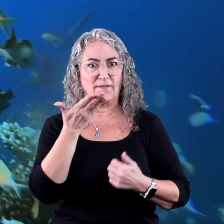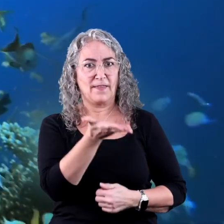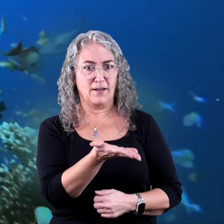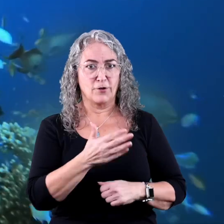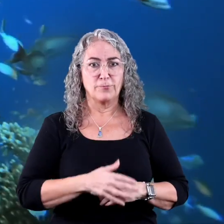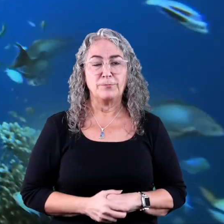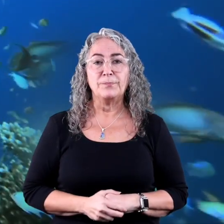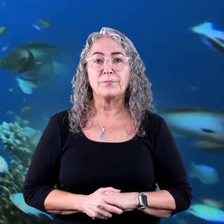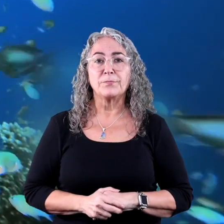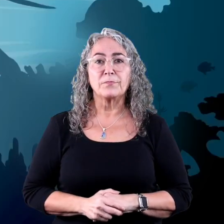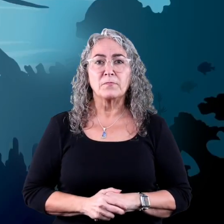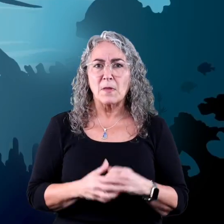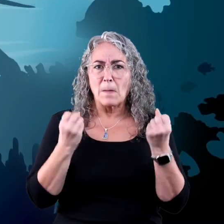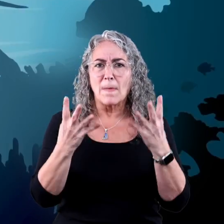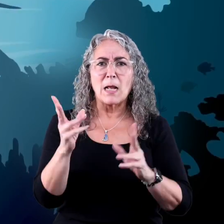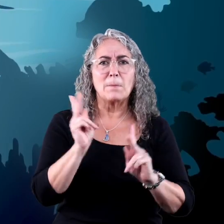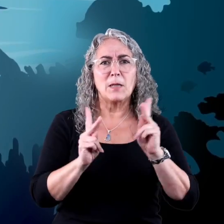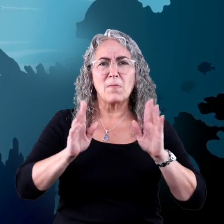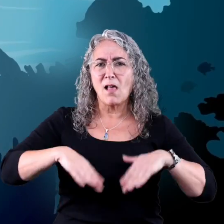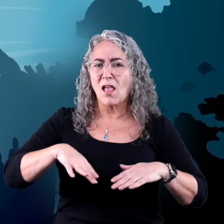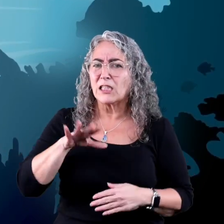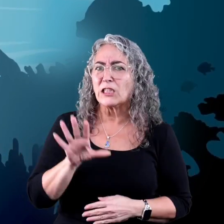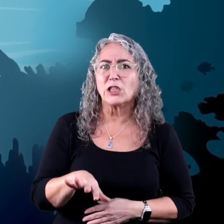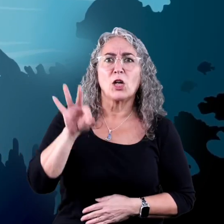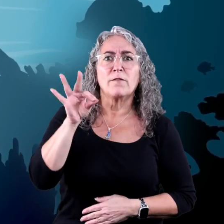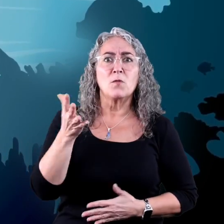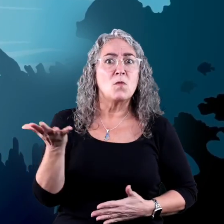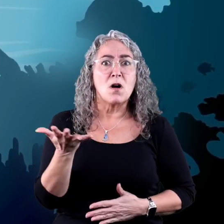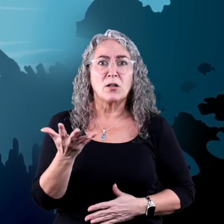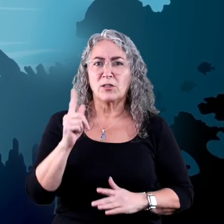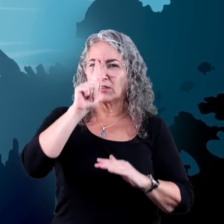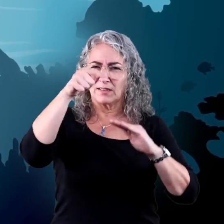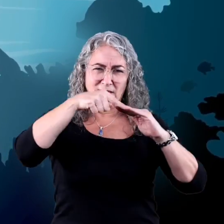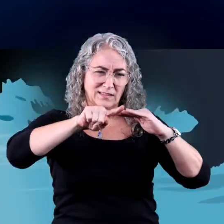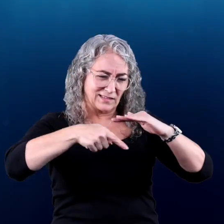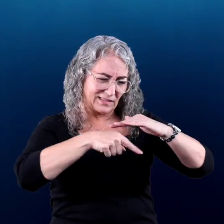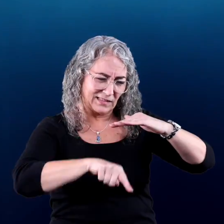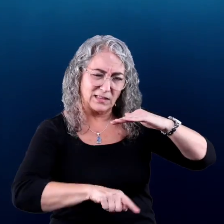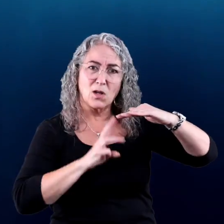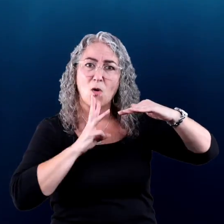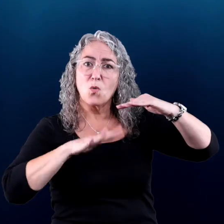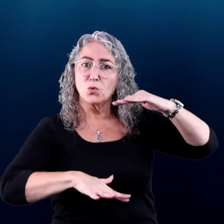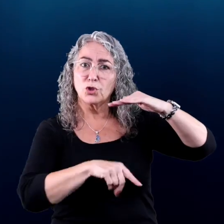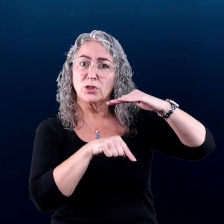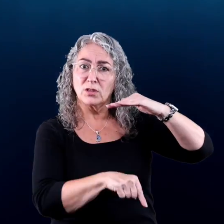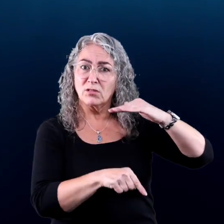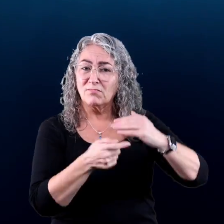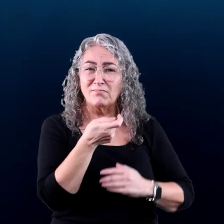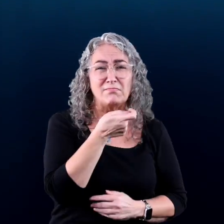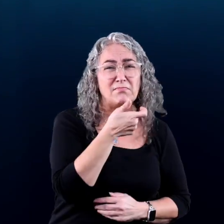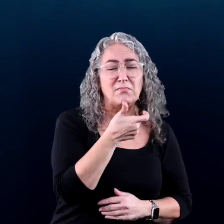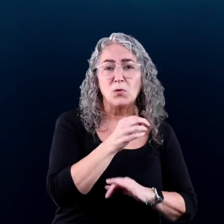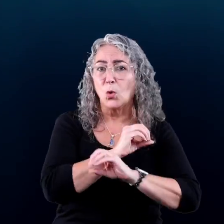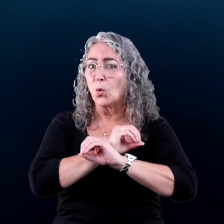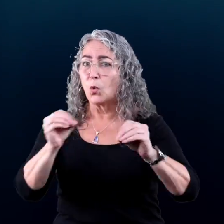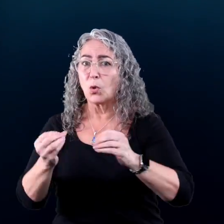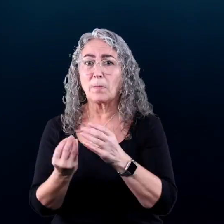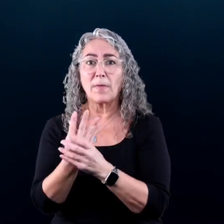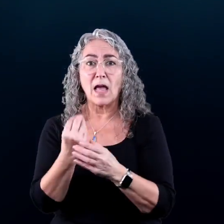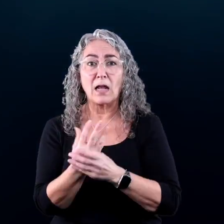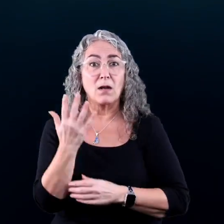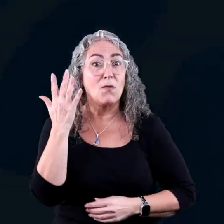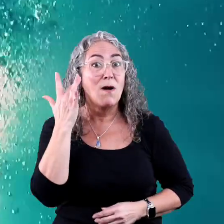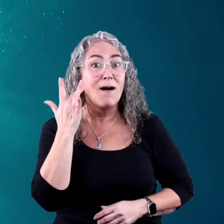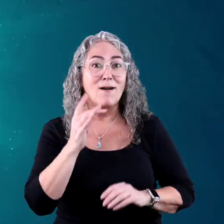and animals. Many of them haven't even been discovered yet. The deepest parts of the ocean have little or no